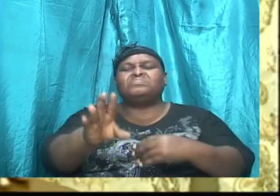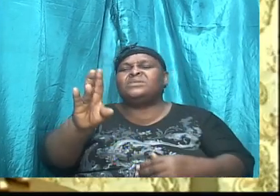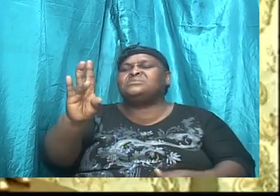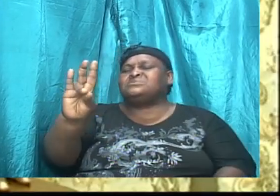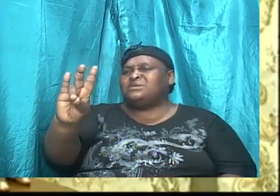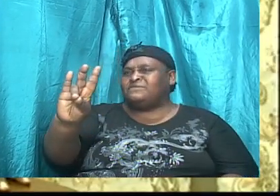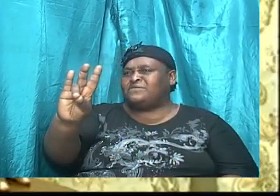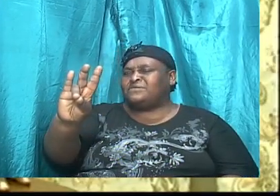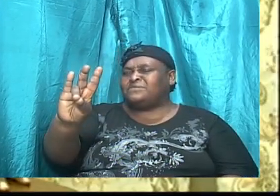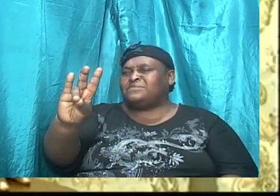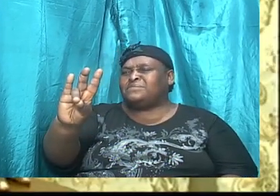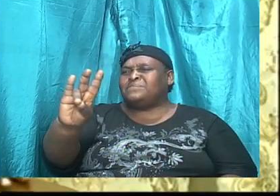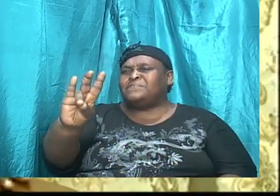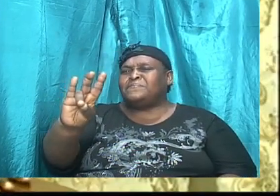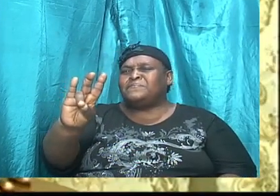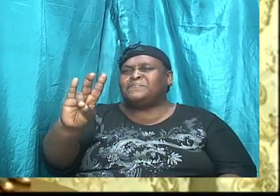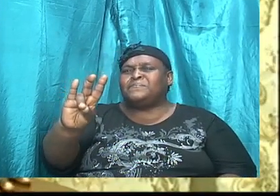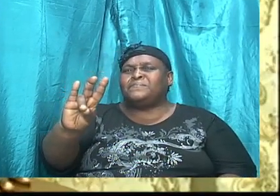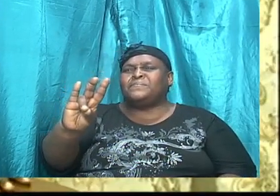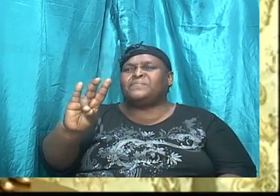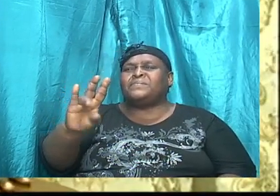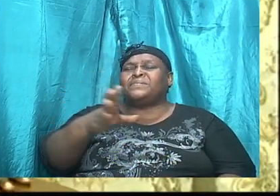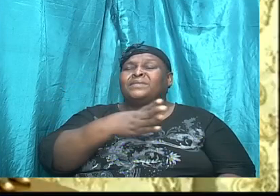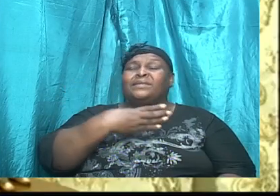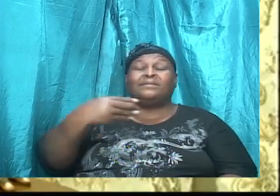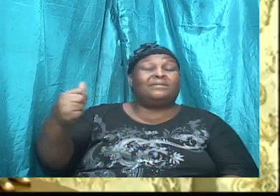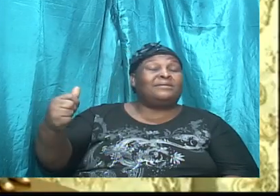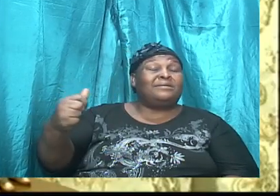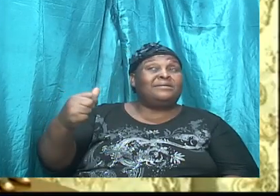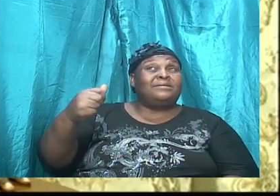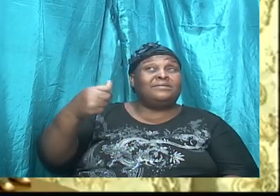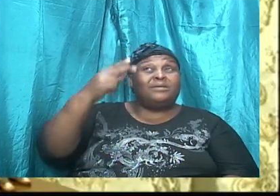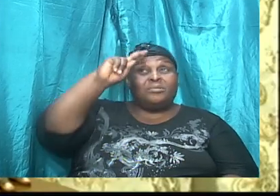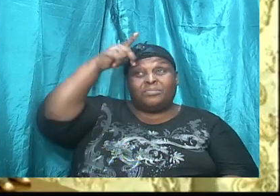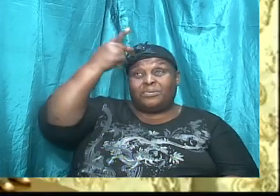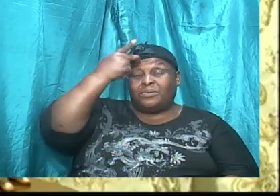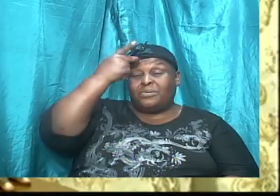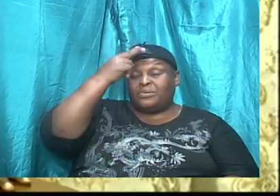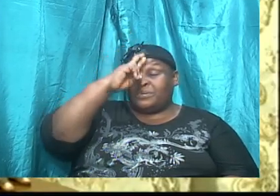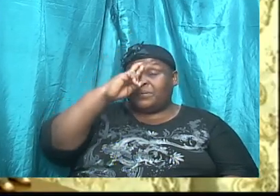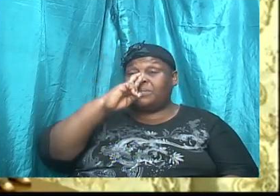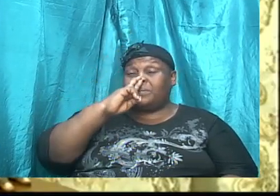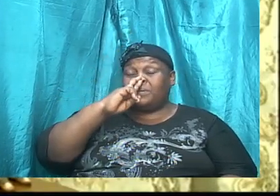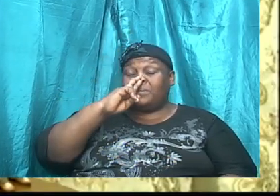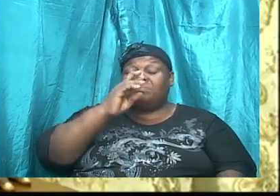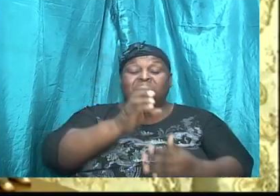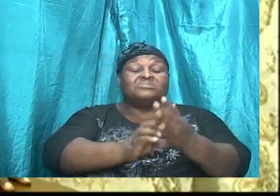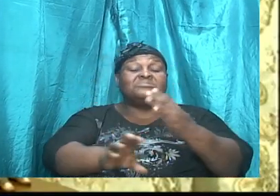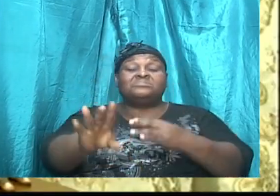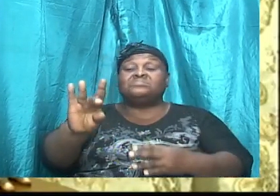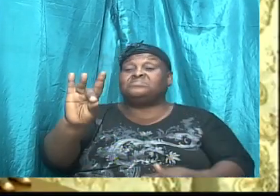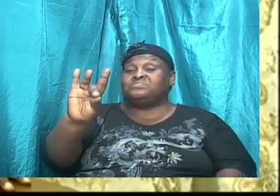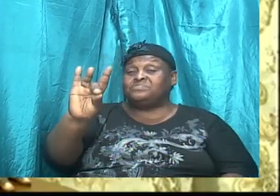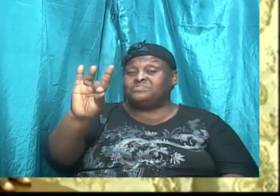and the Paul of Romans chapter 8.